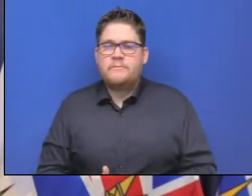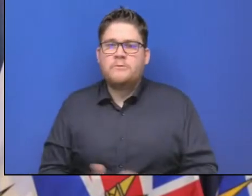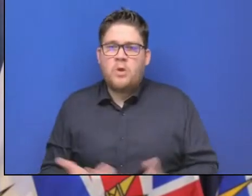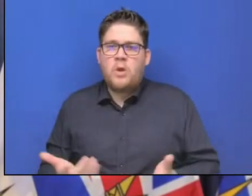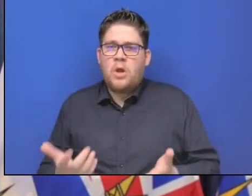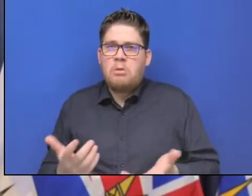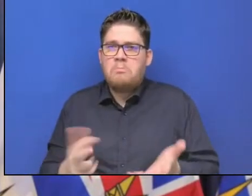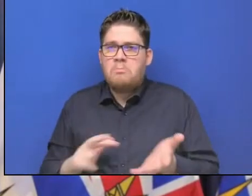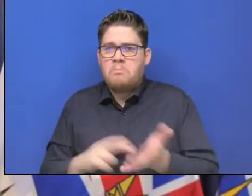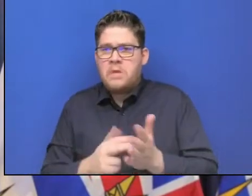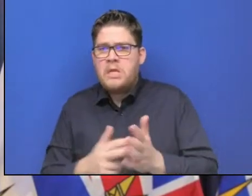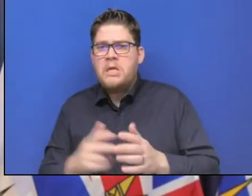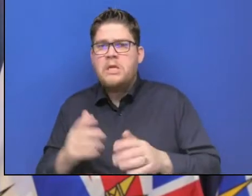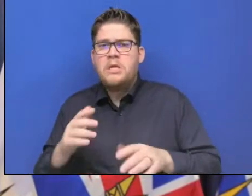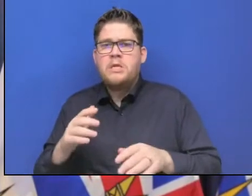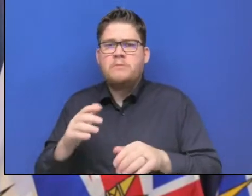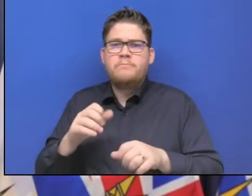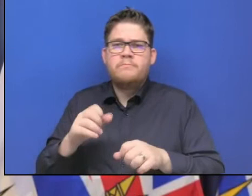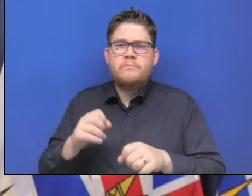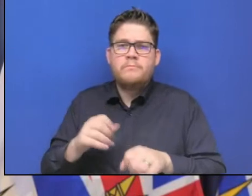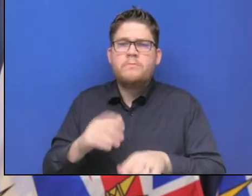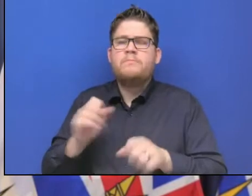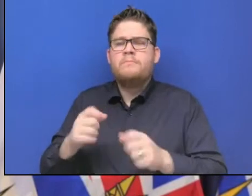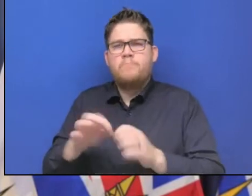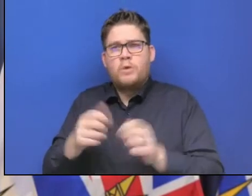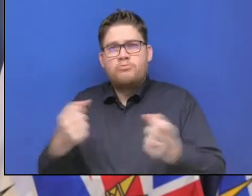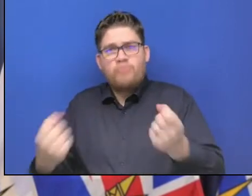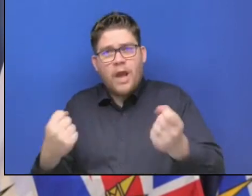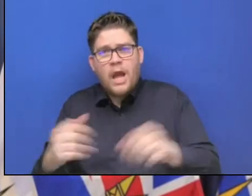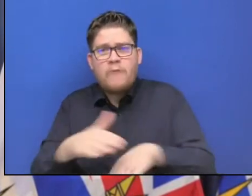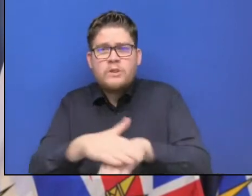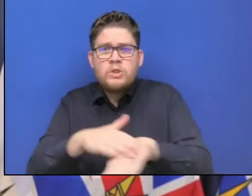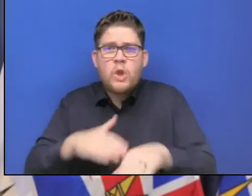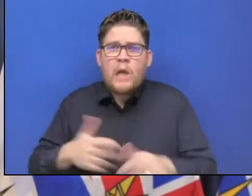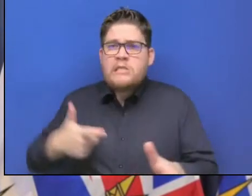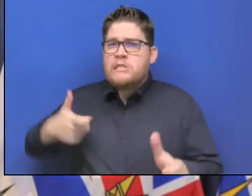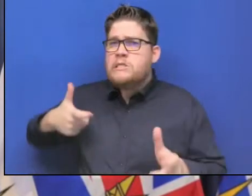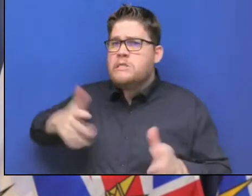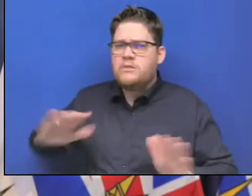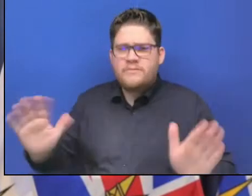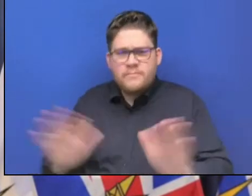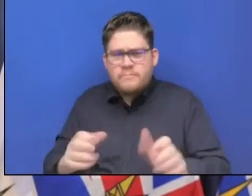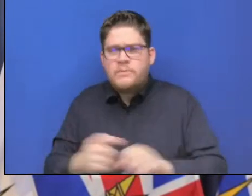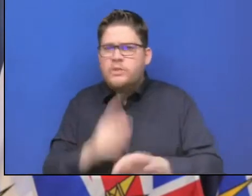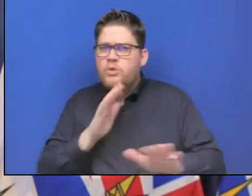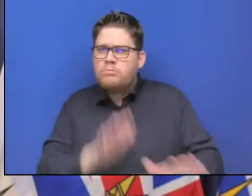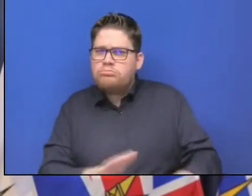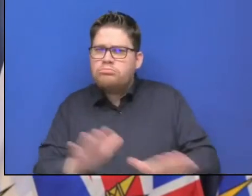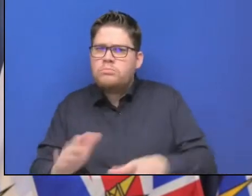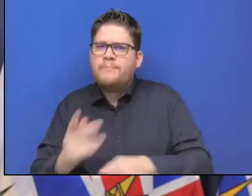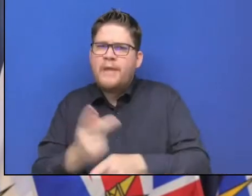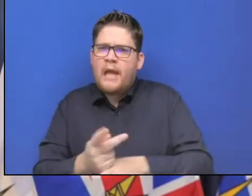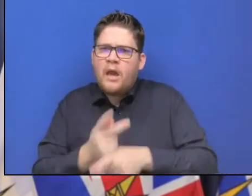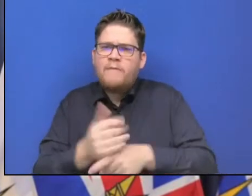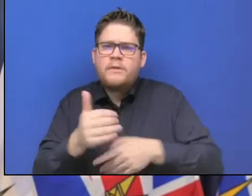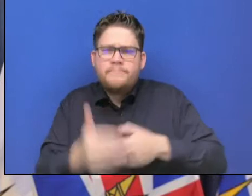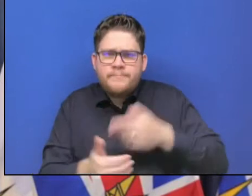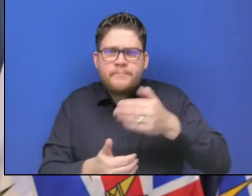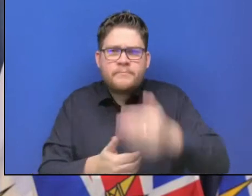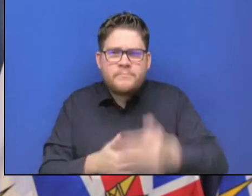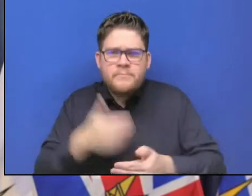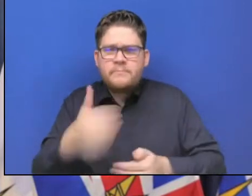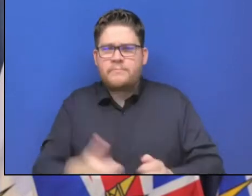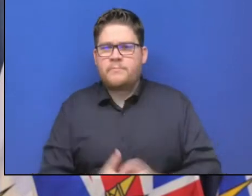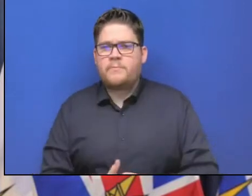We will have crews out constantly during these projected weather events to assess how the highway is performing, whether